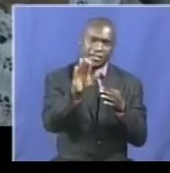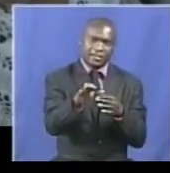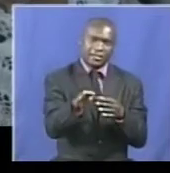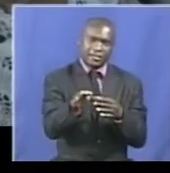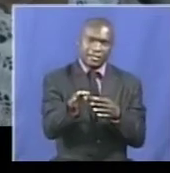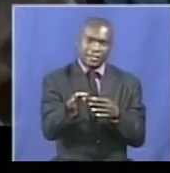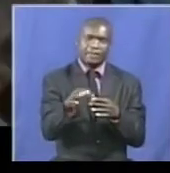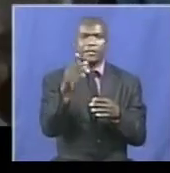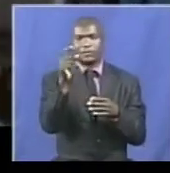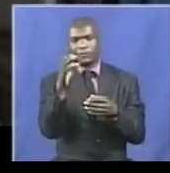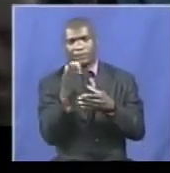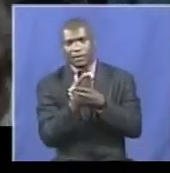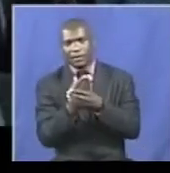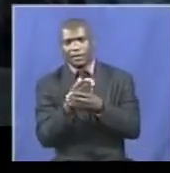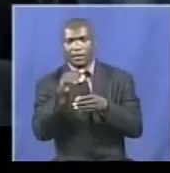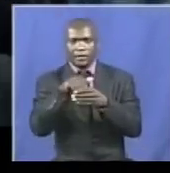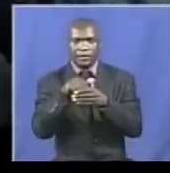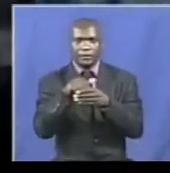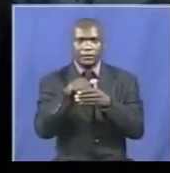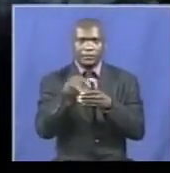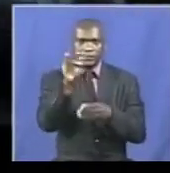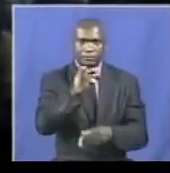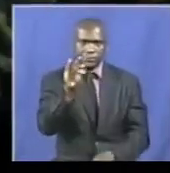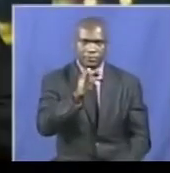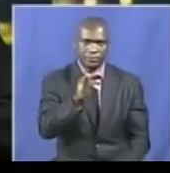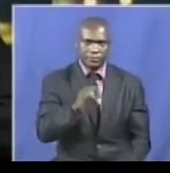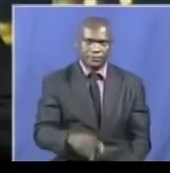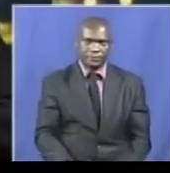world. Ruben Barwe, ZBC News, Harare.